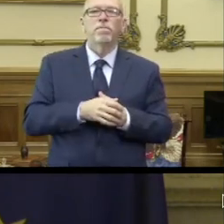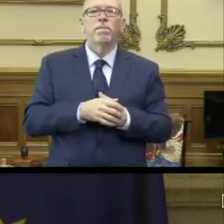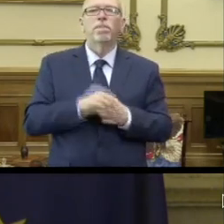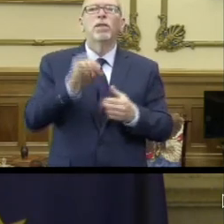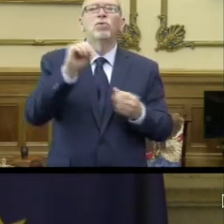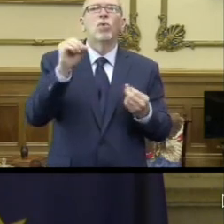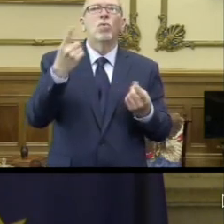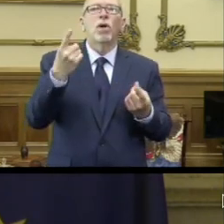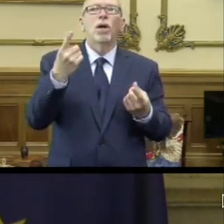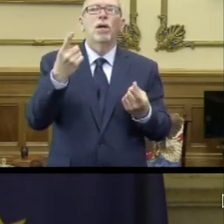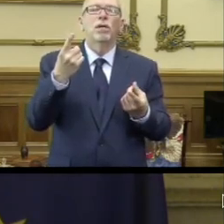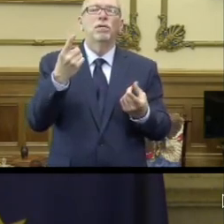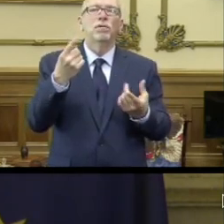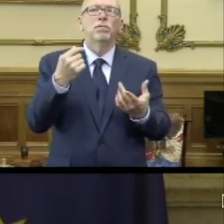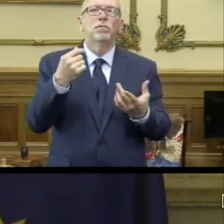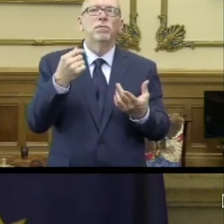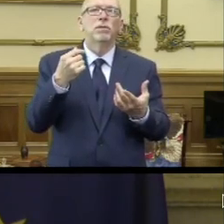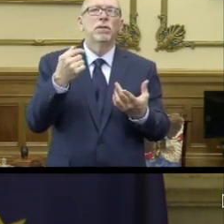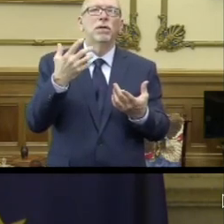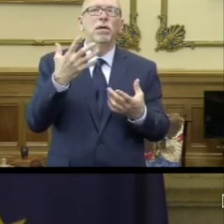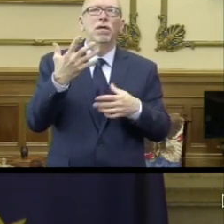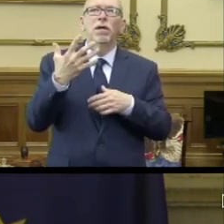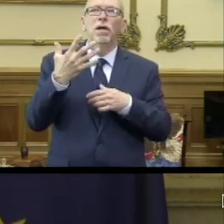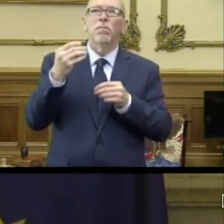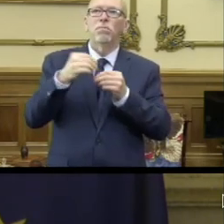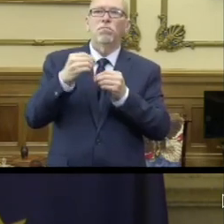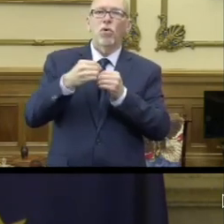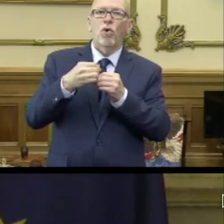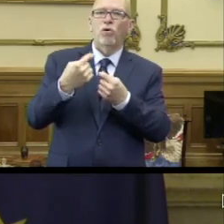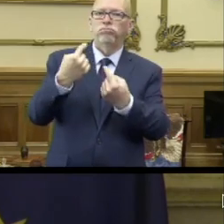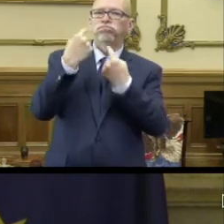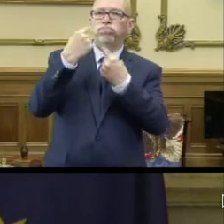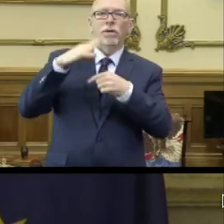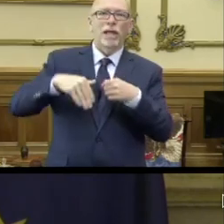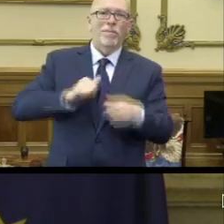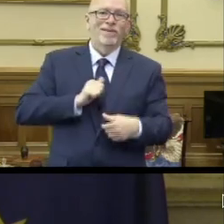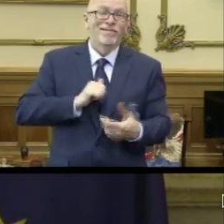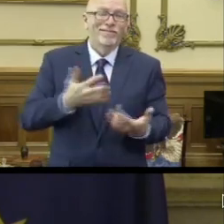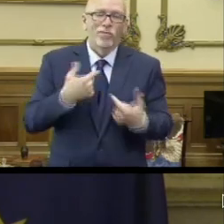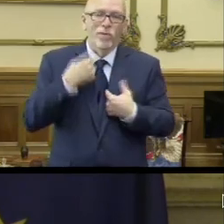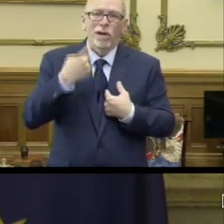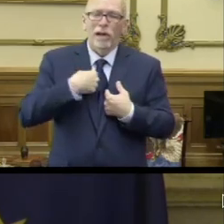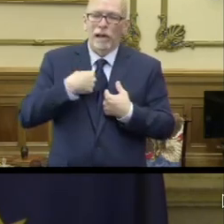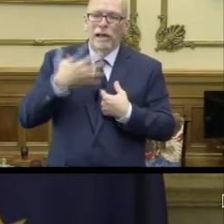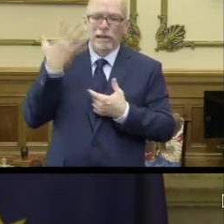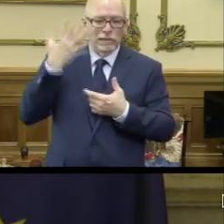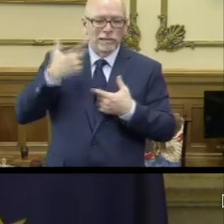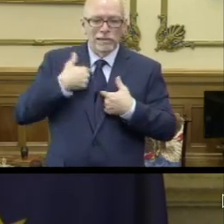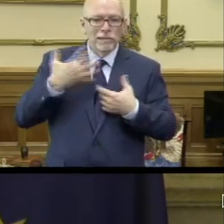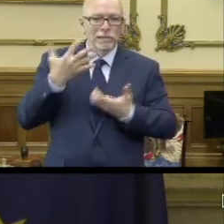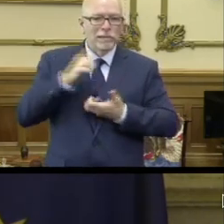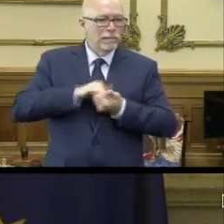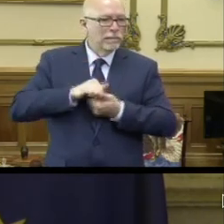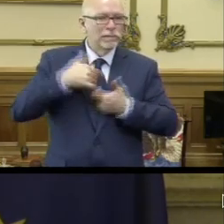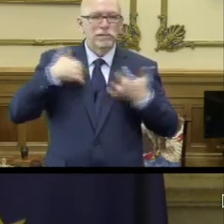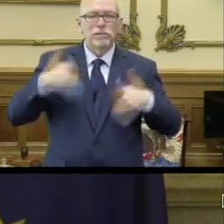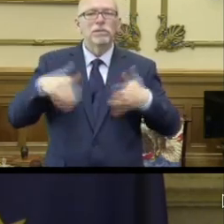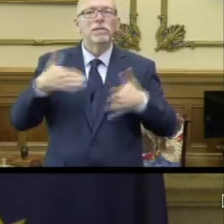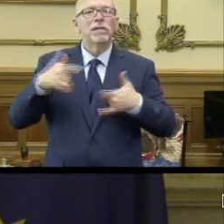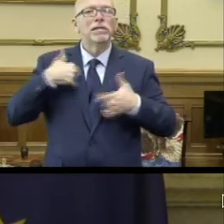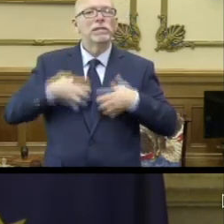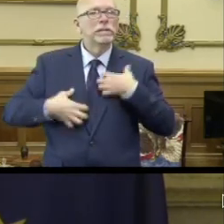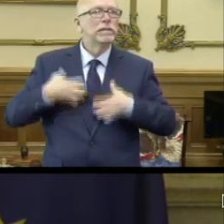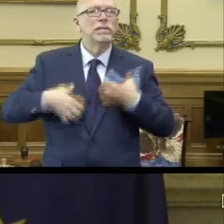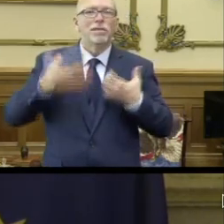one, Abdul, has been harder on myself than myself over this past weekend because that would have been the absolute ideal perfect